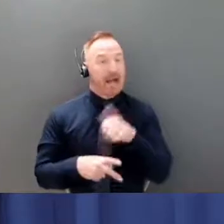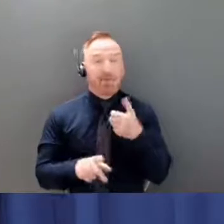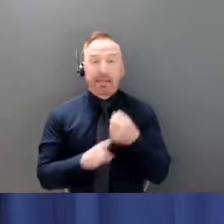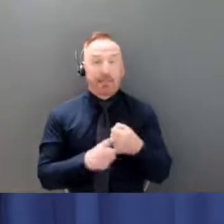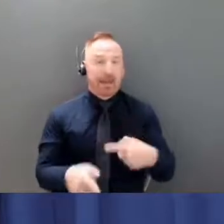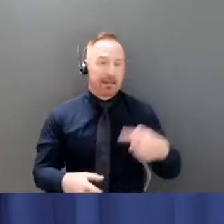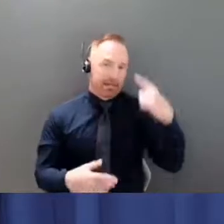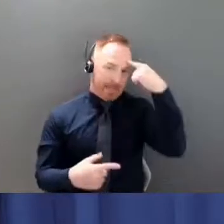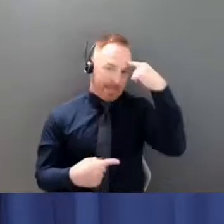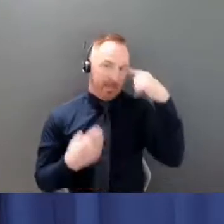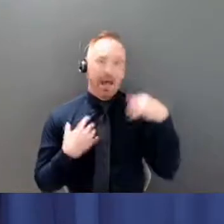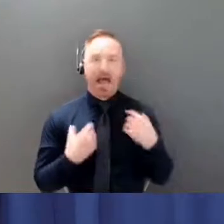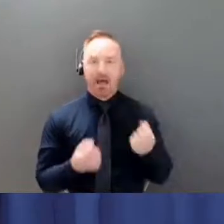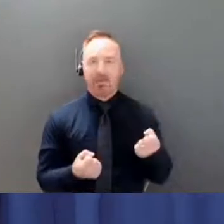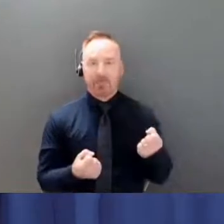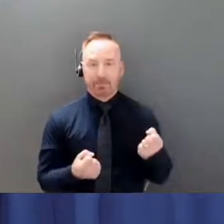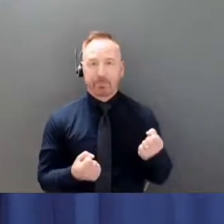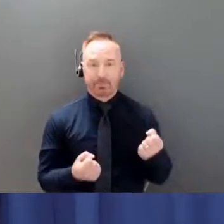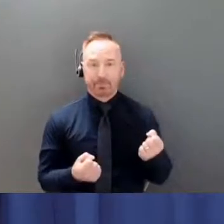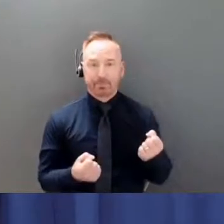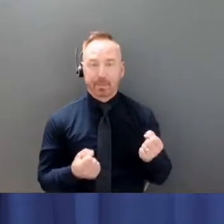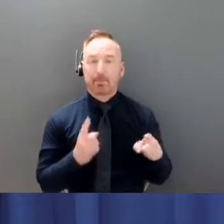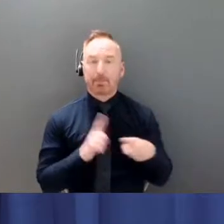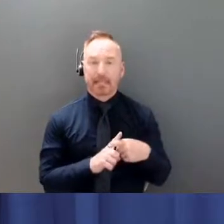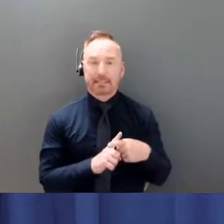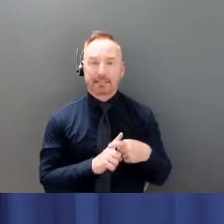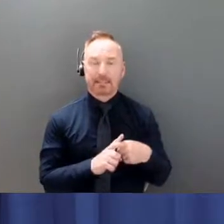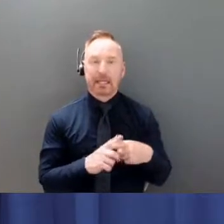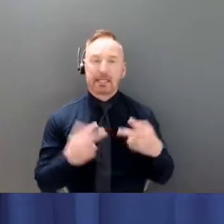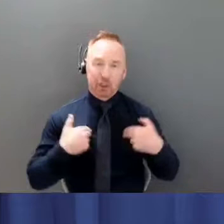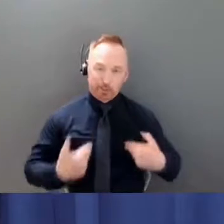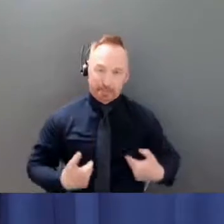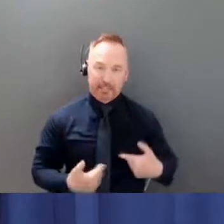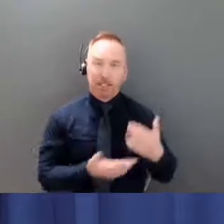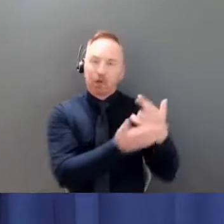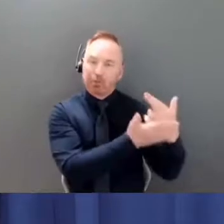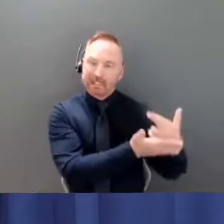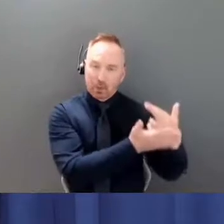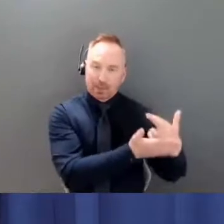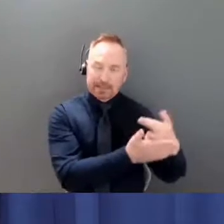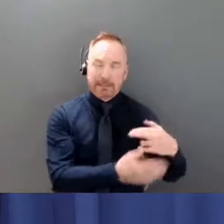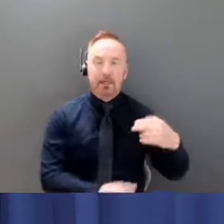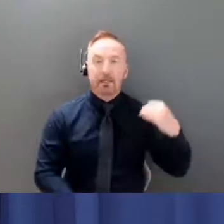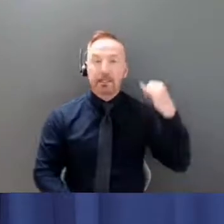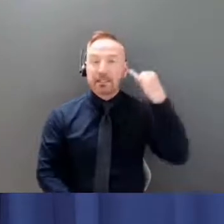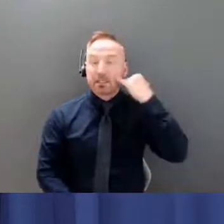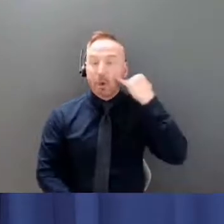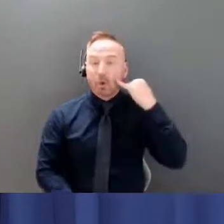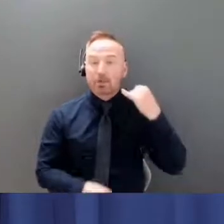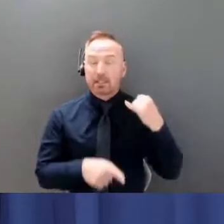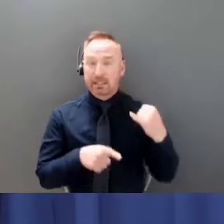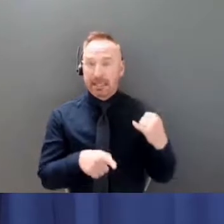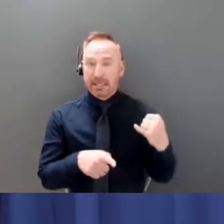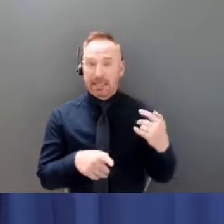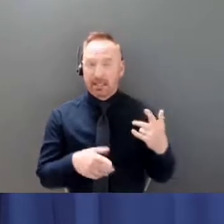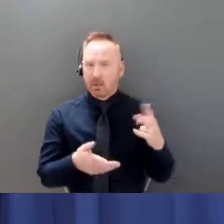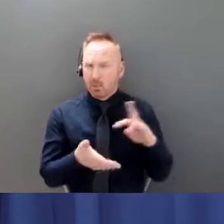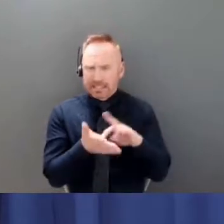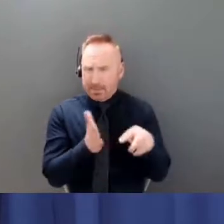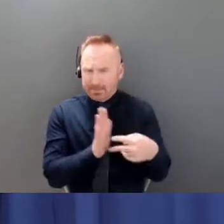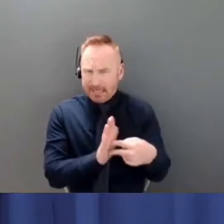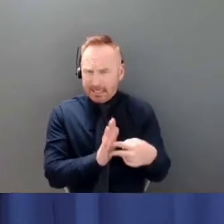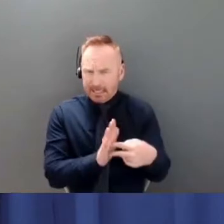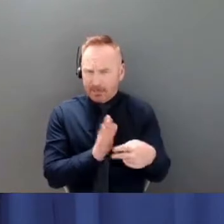and human resources. So if you have taken such a heavy toll on people, what does that mean for those people's